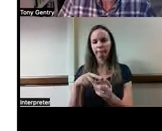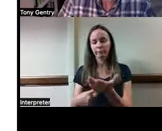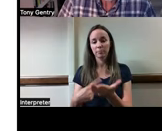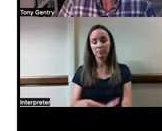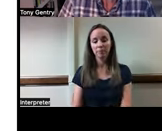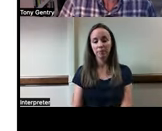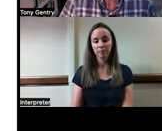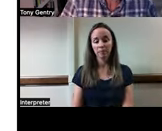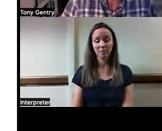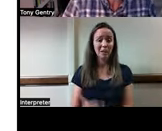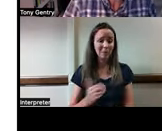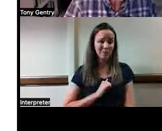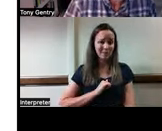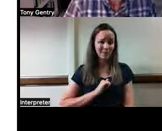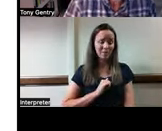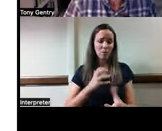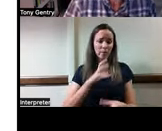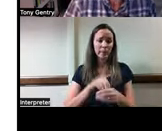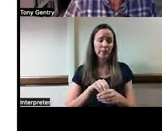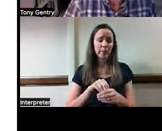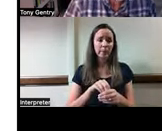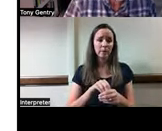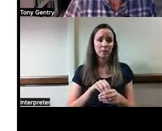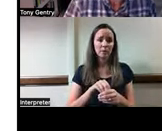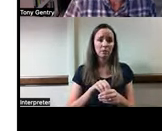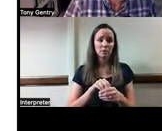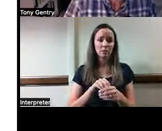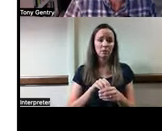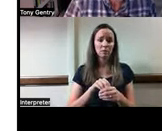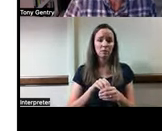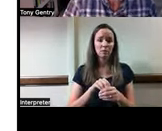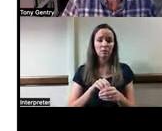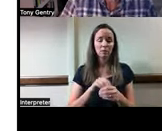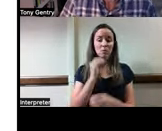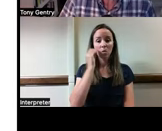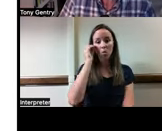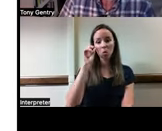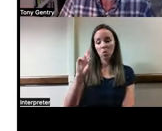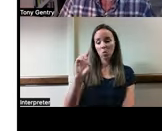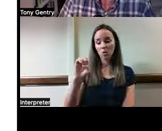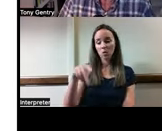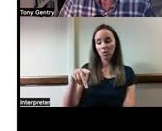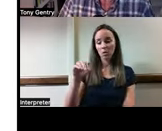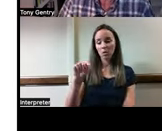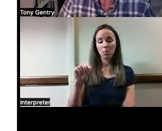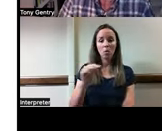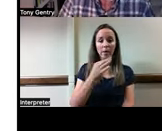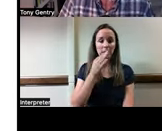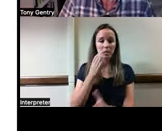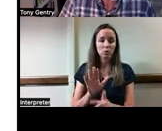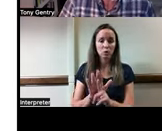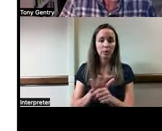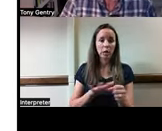And you may yourself want to include the Home Depot expert in your area as a possible